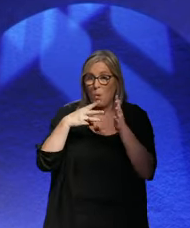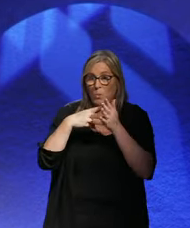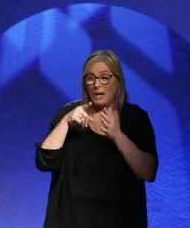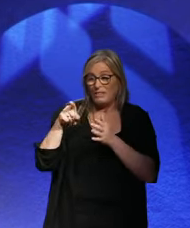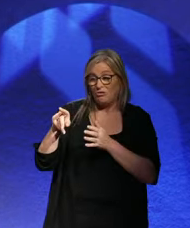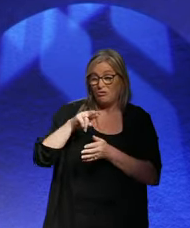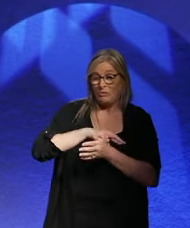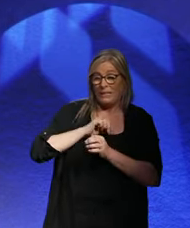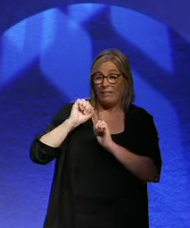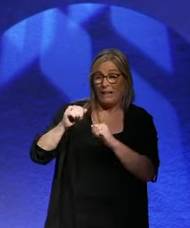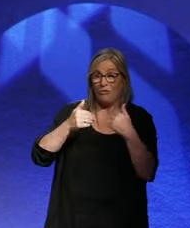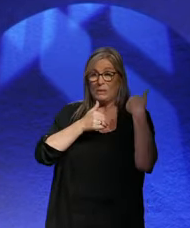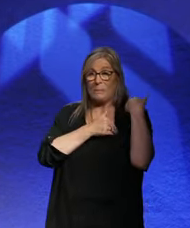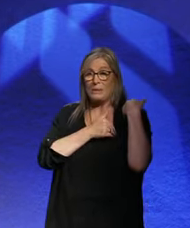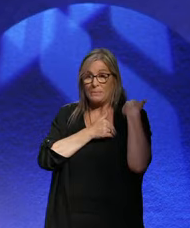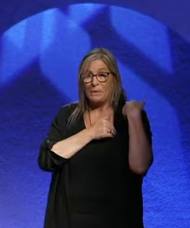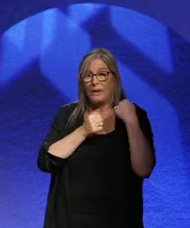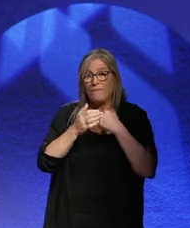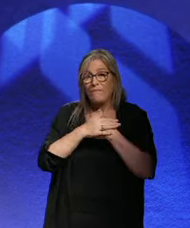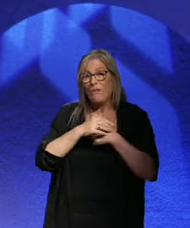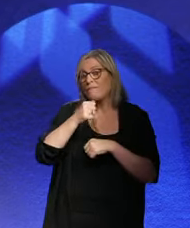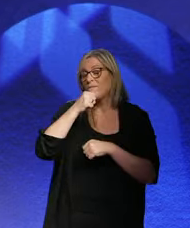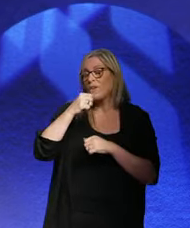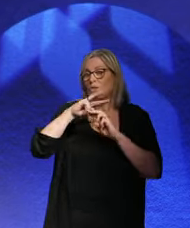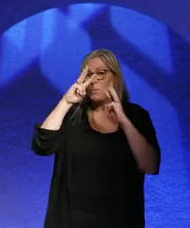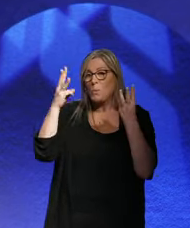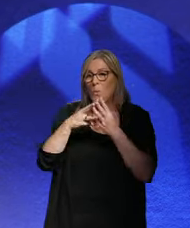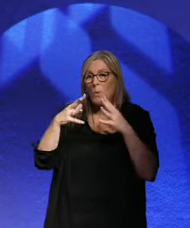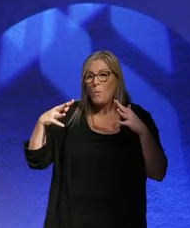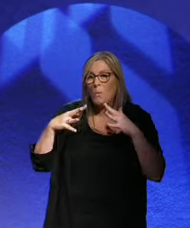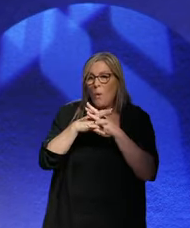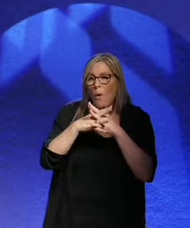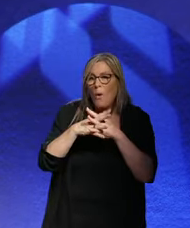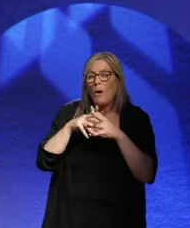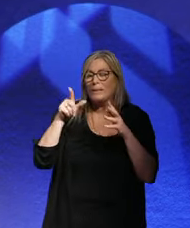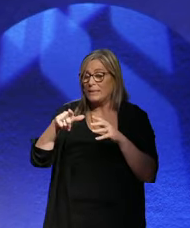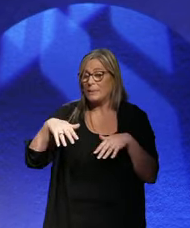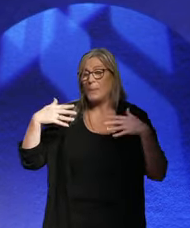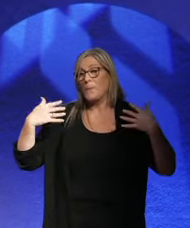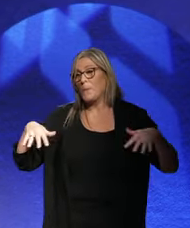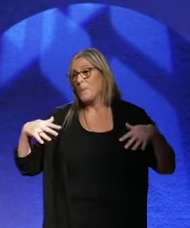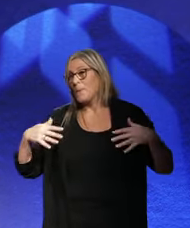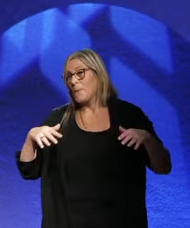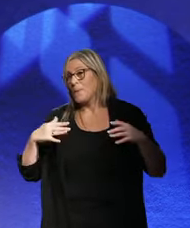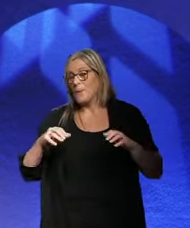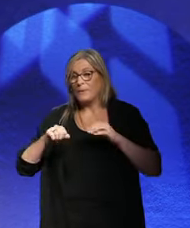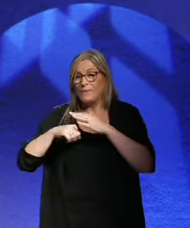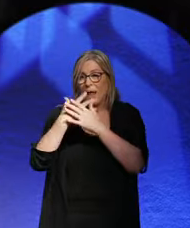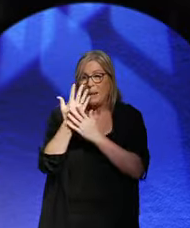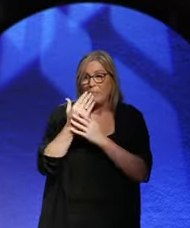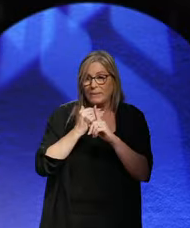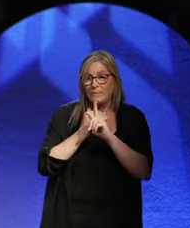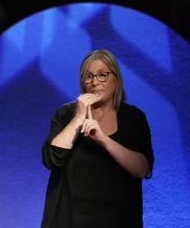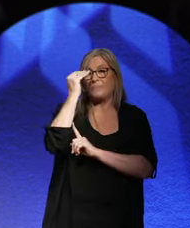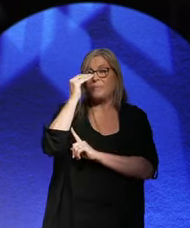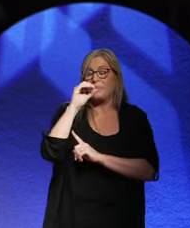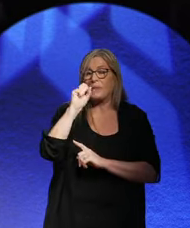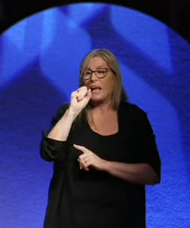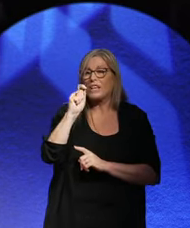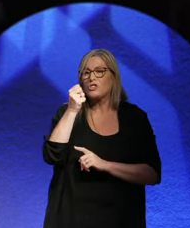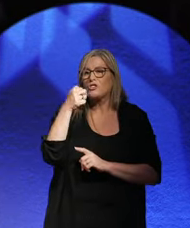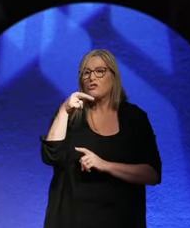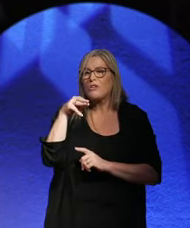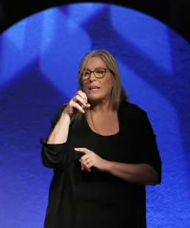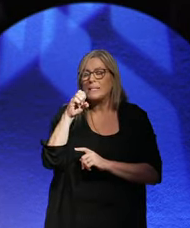primarily responsible for the First World War. This is an amazing development that's happened. So Stressman was a key